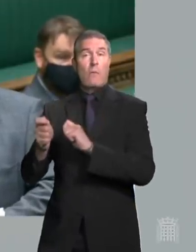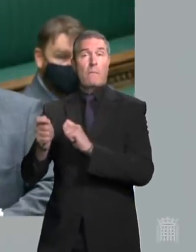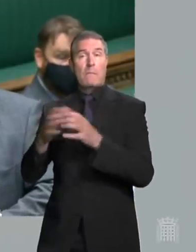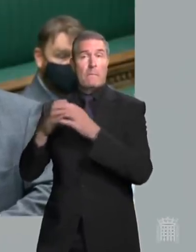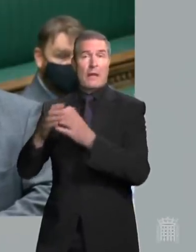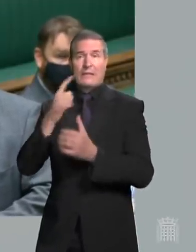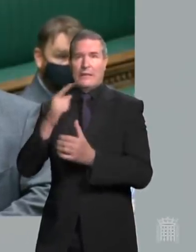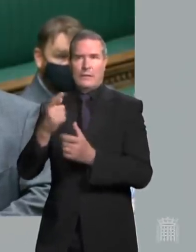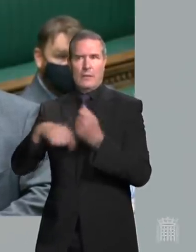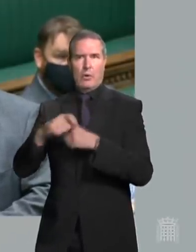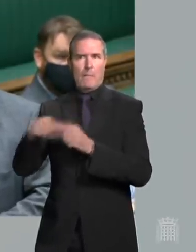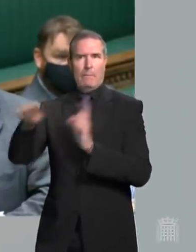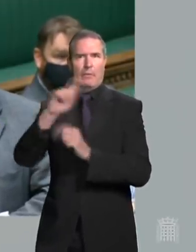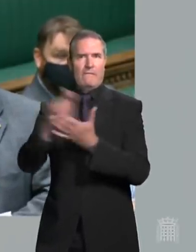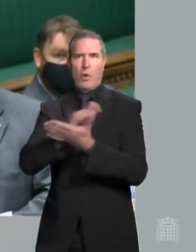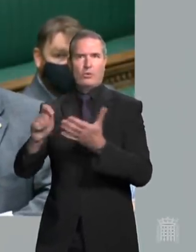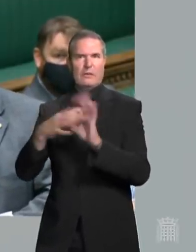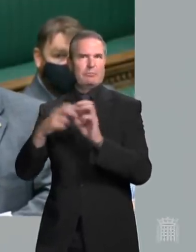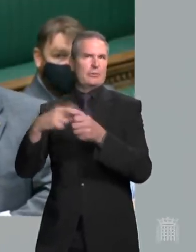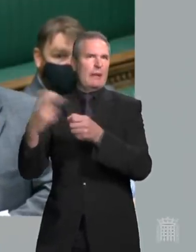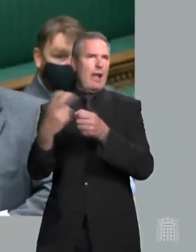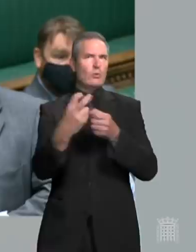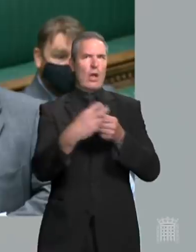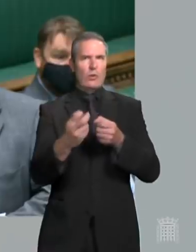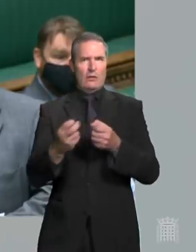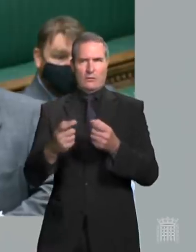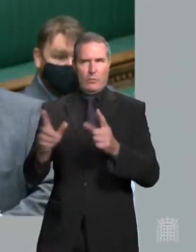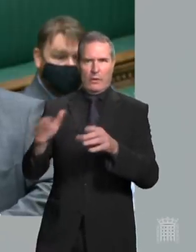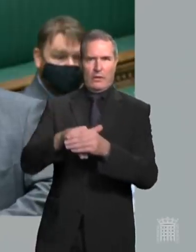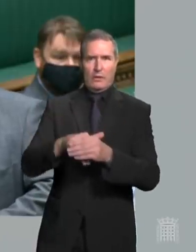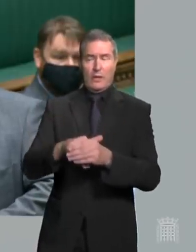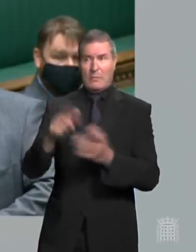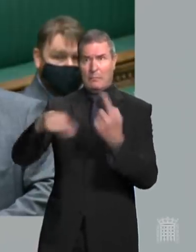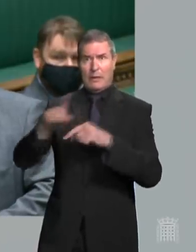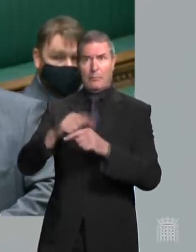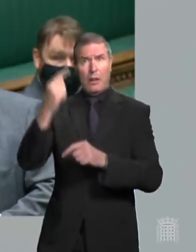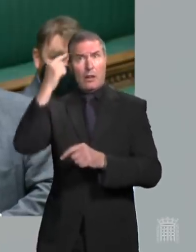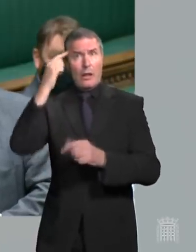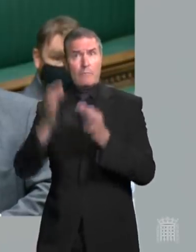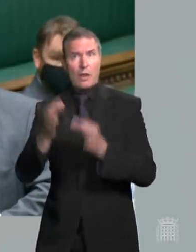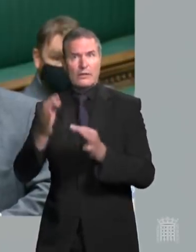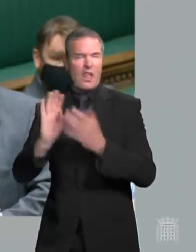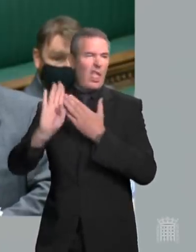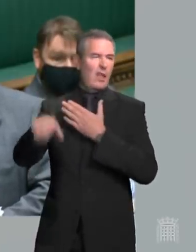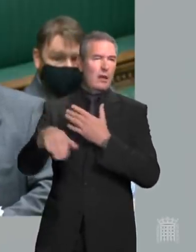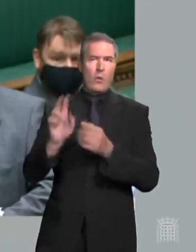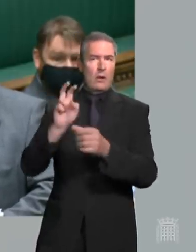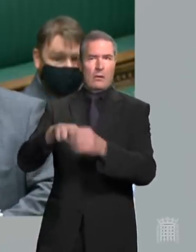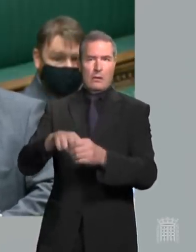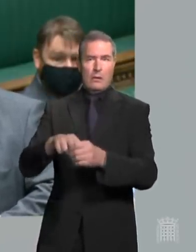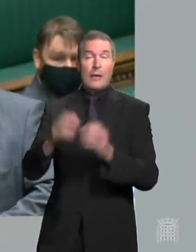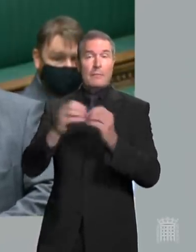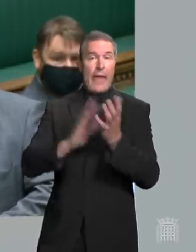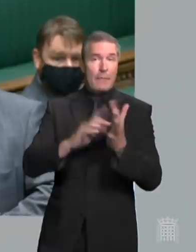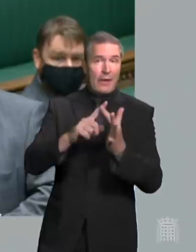disenfranchisement on an industrial scale. Disenfranchising people from working-class communities, BME